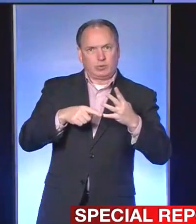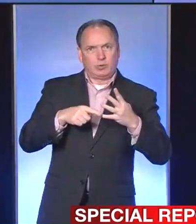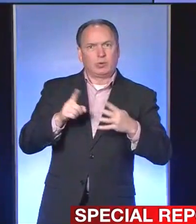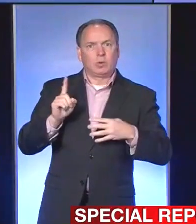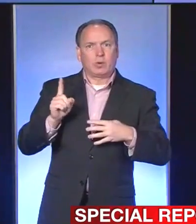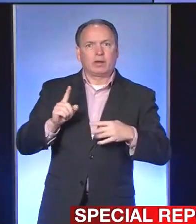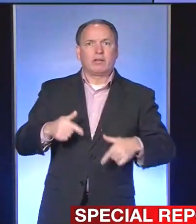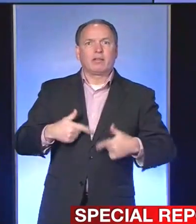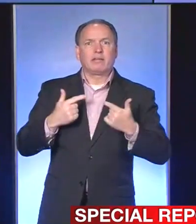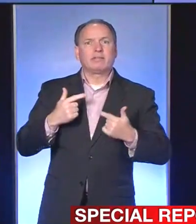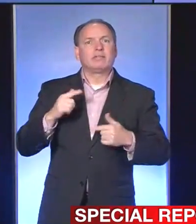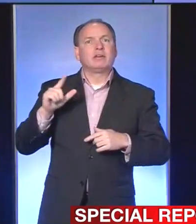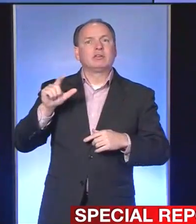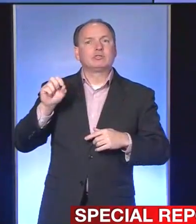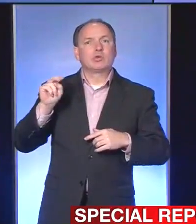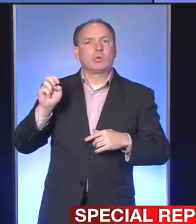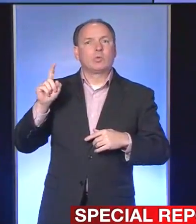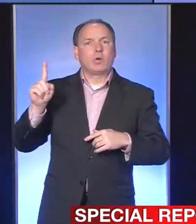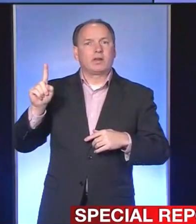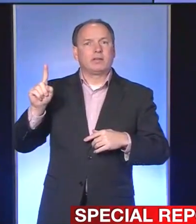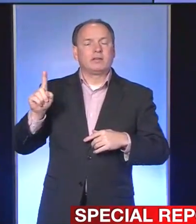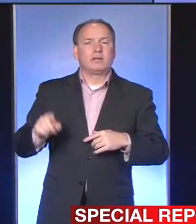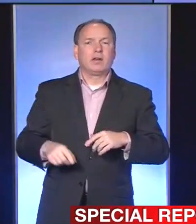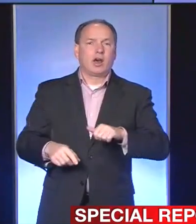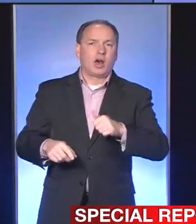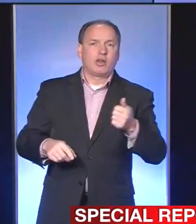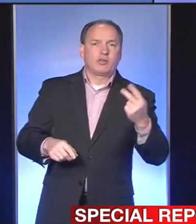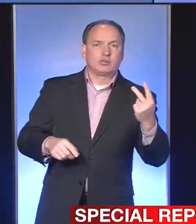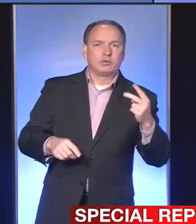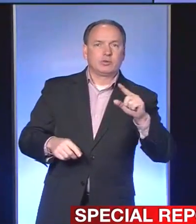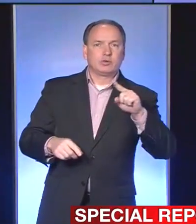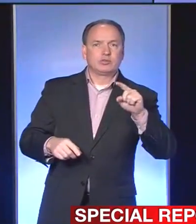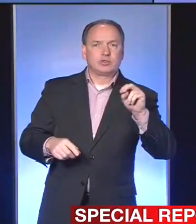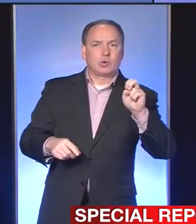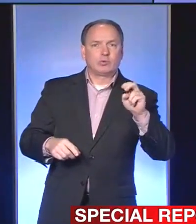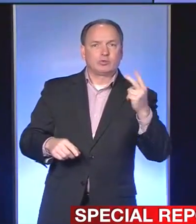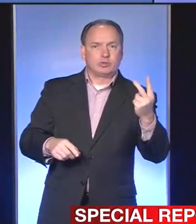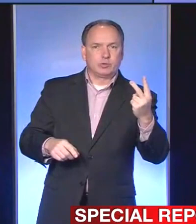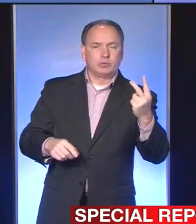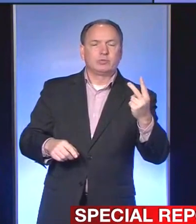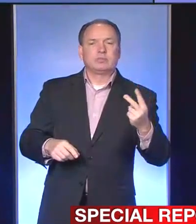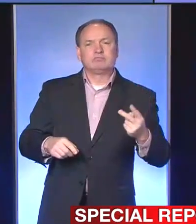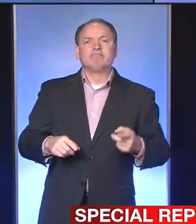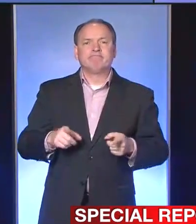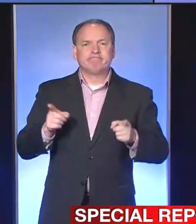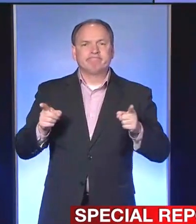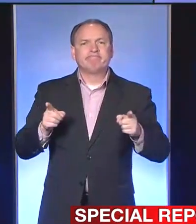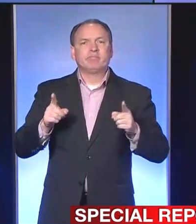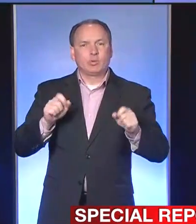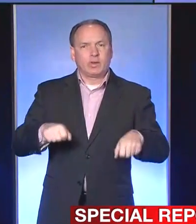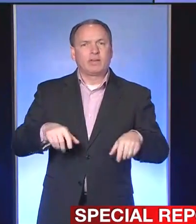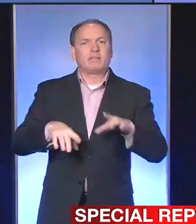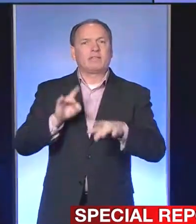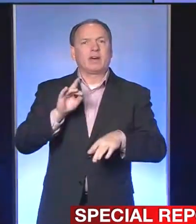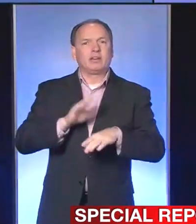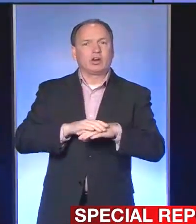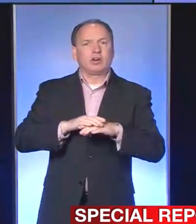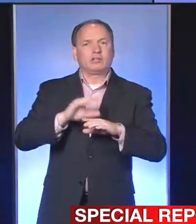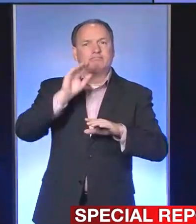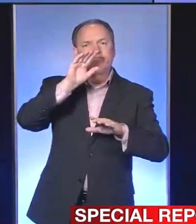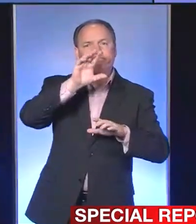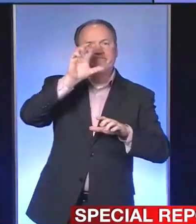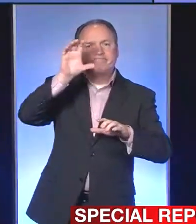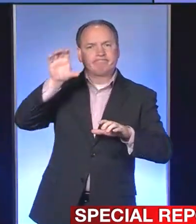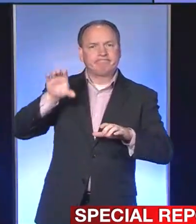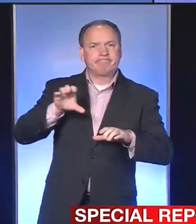and the other two in Zone 2, which you can find on the Cumulative Cases Map by Zone